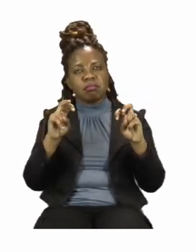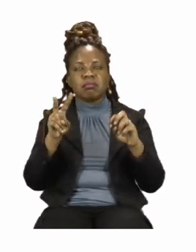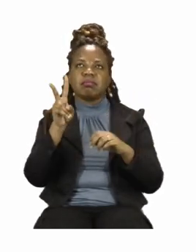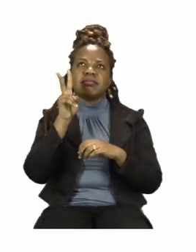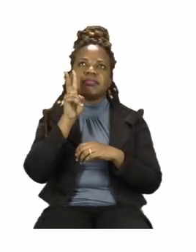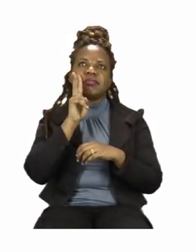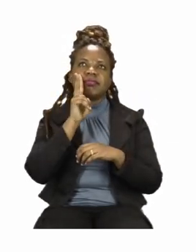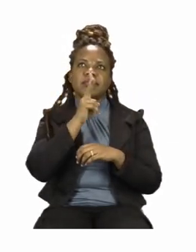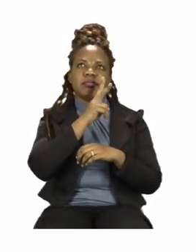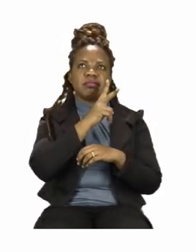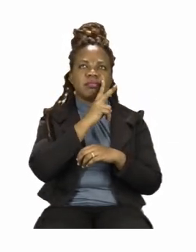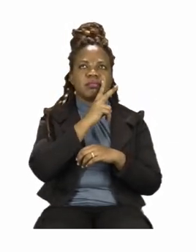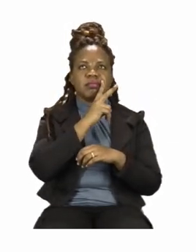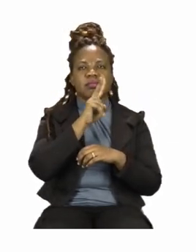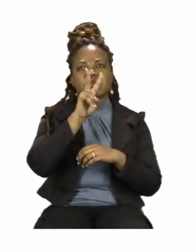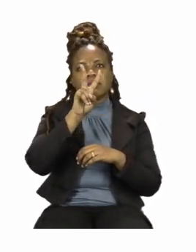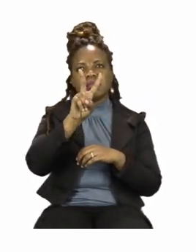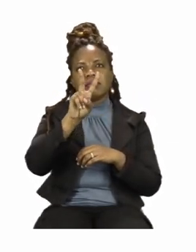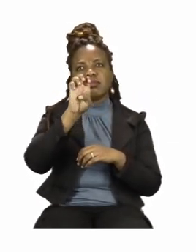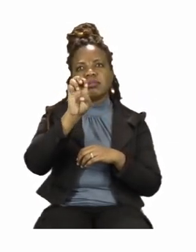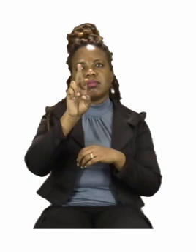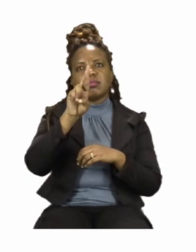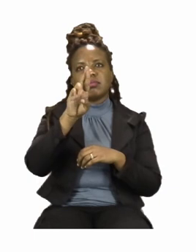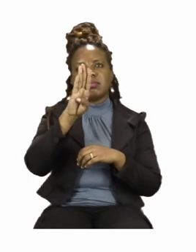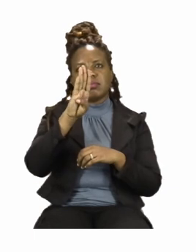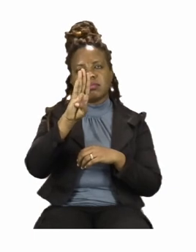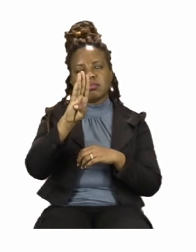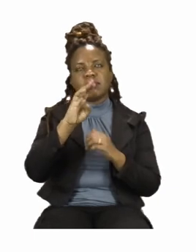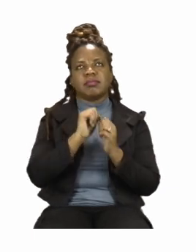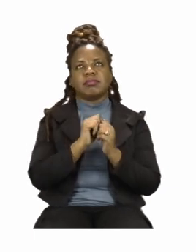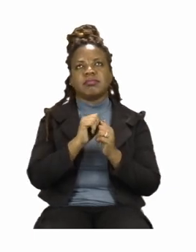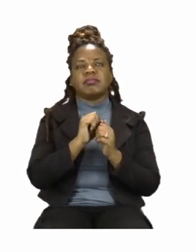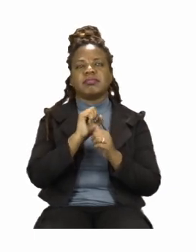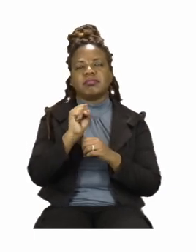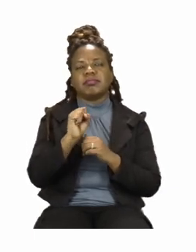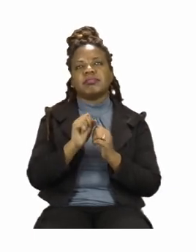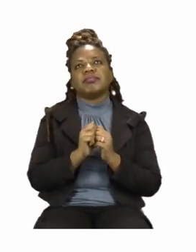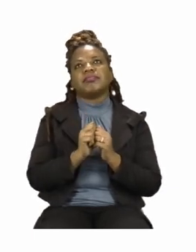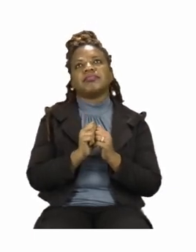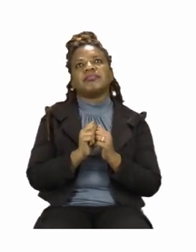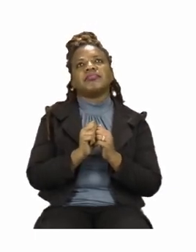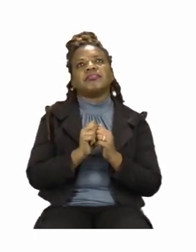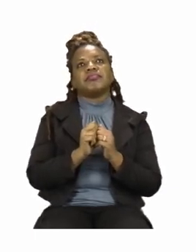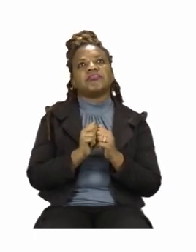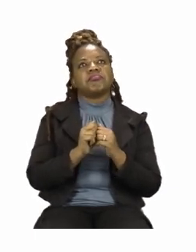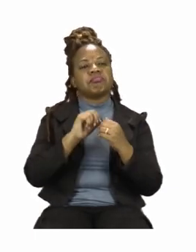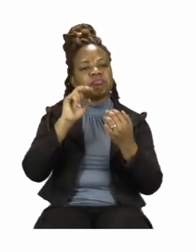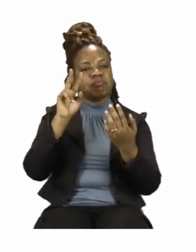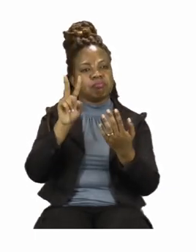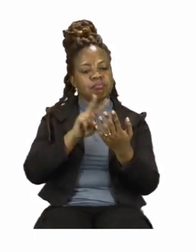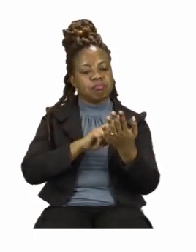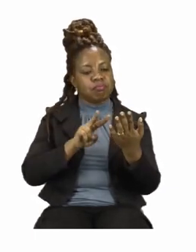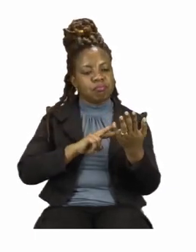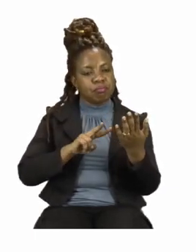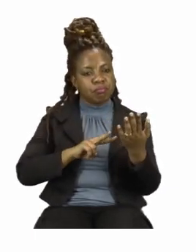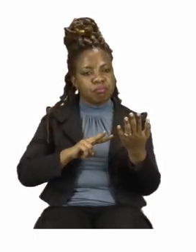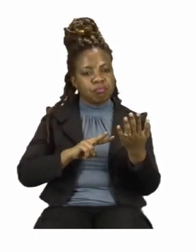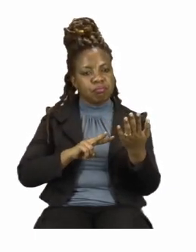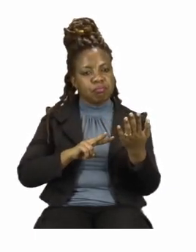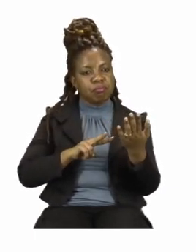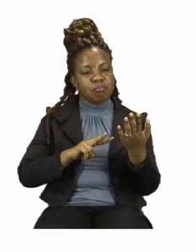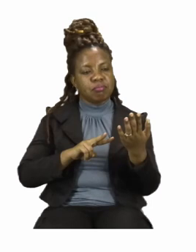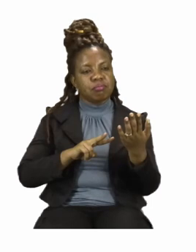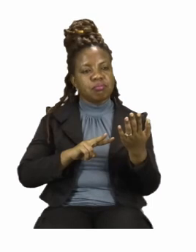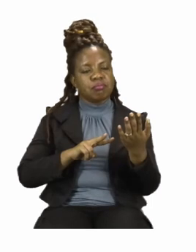boys and girls, when we are doing verbs or when we are reading, the first thing is to read the story to